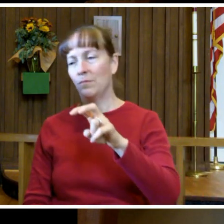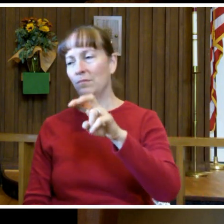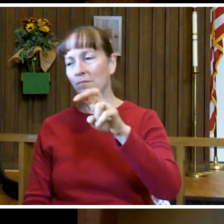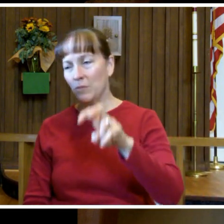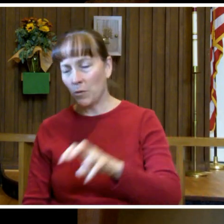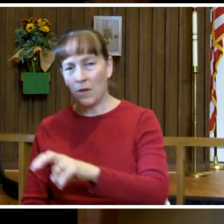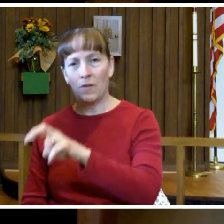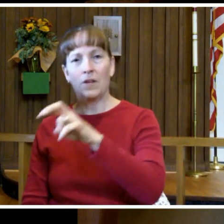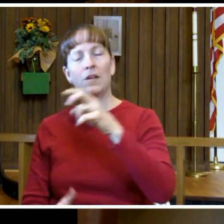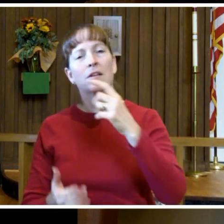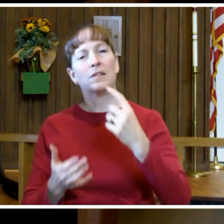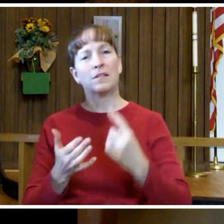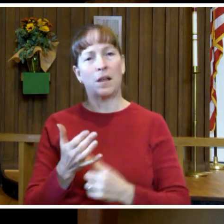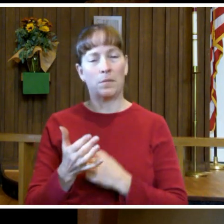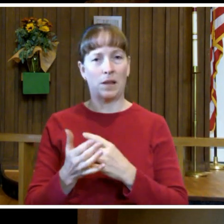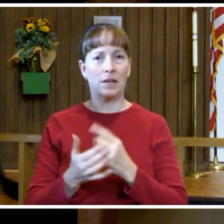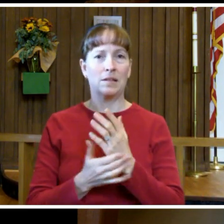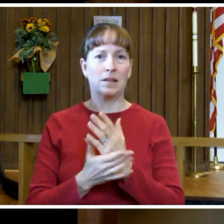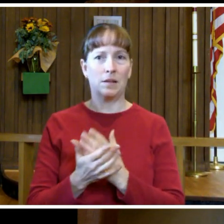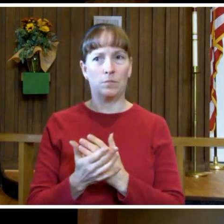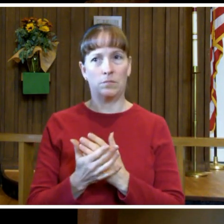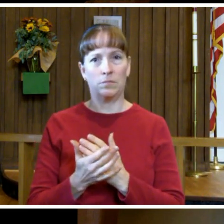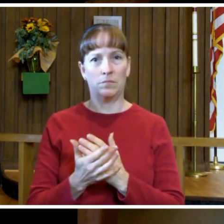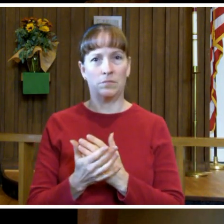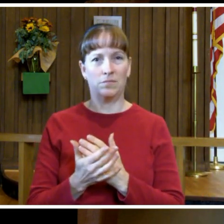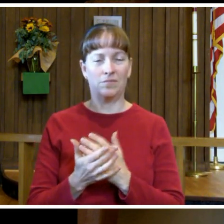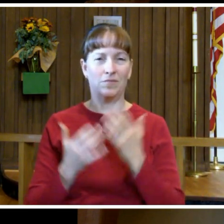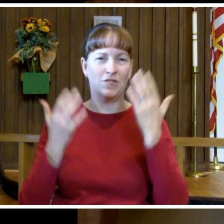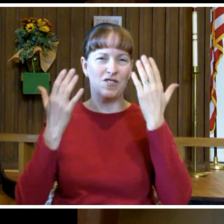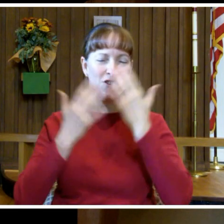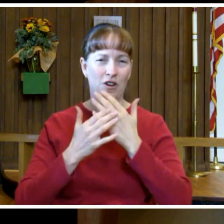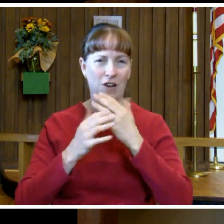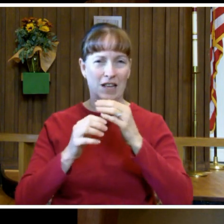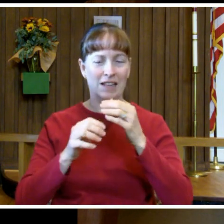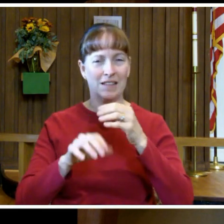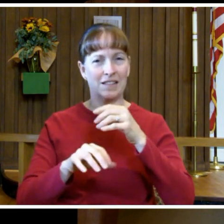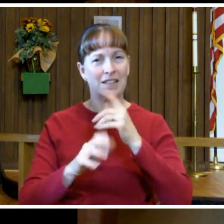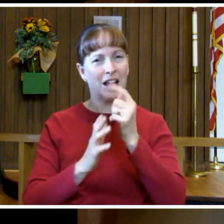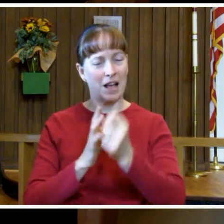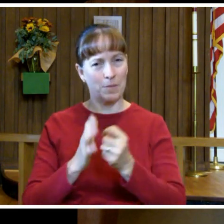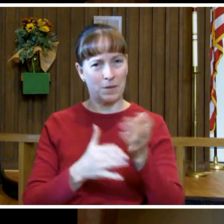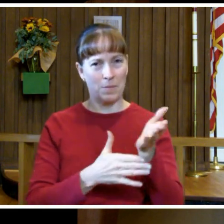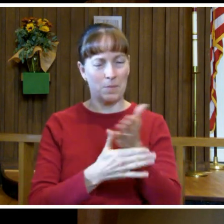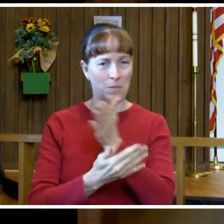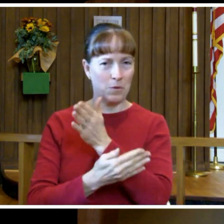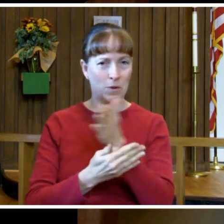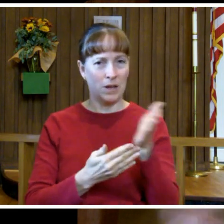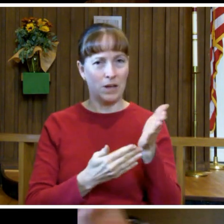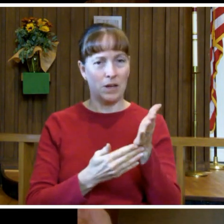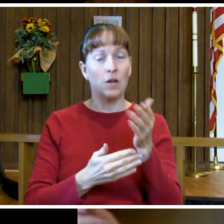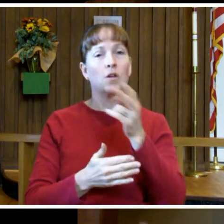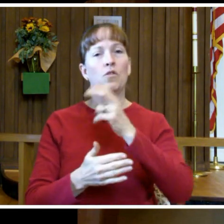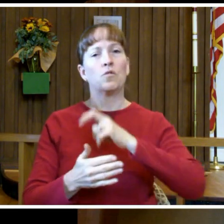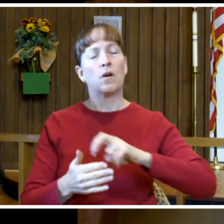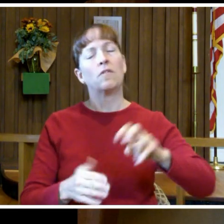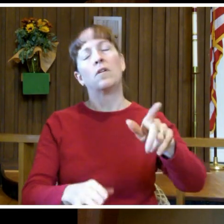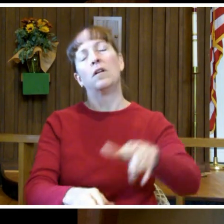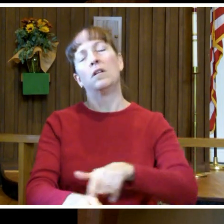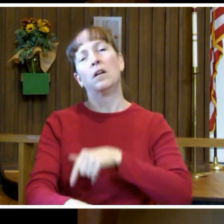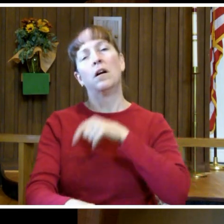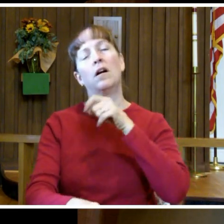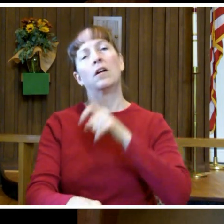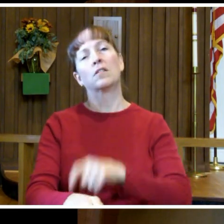sometimes with some pretty grim stretches in between. We travel for a long time